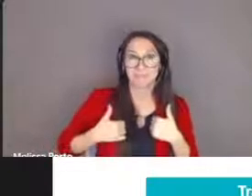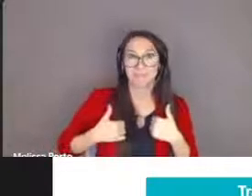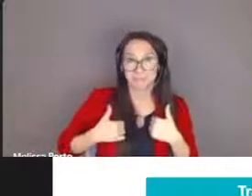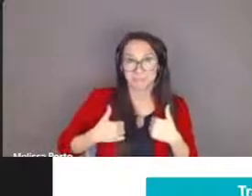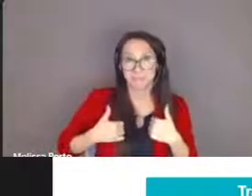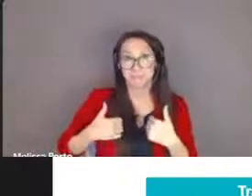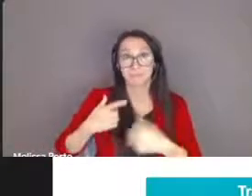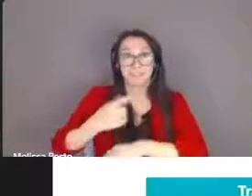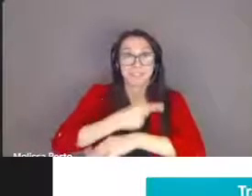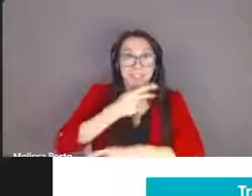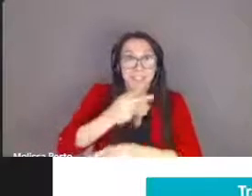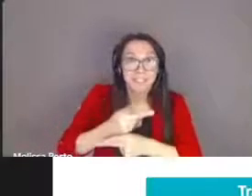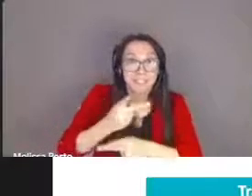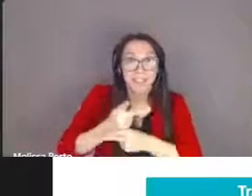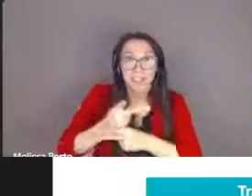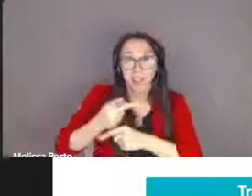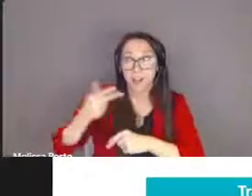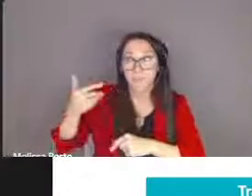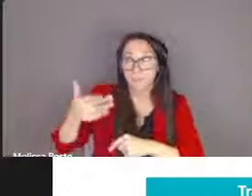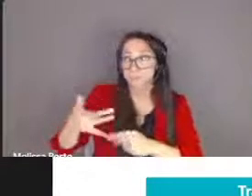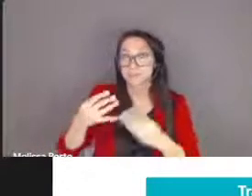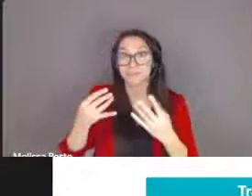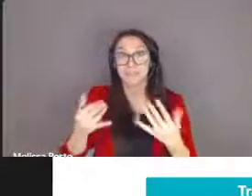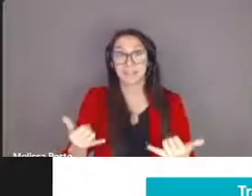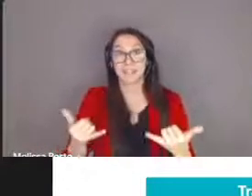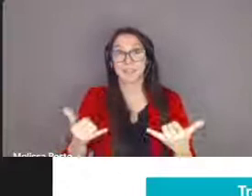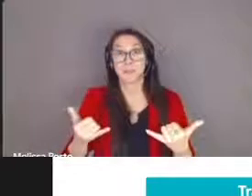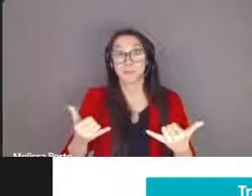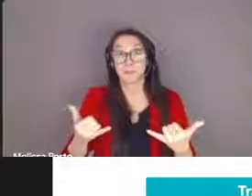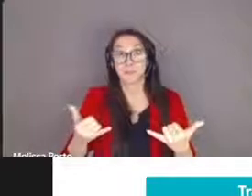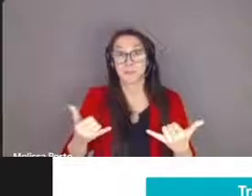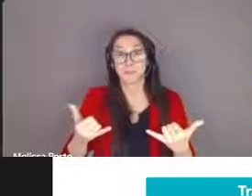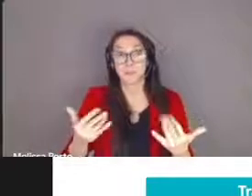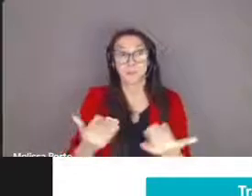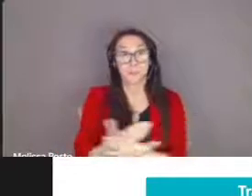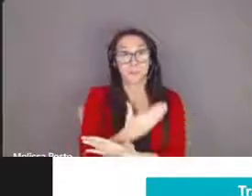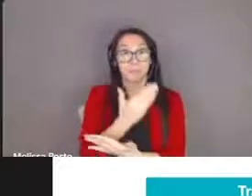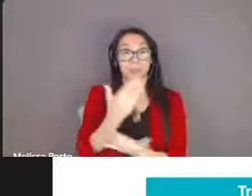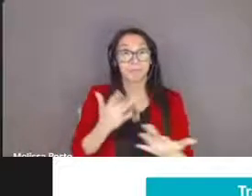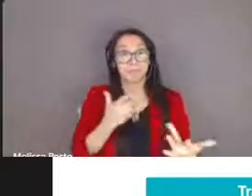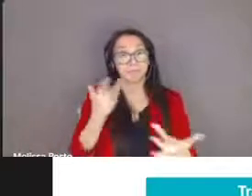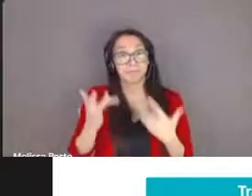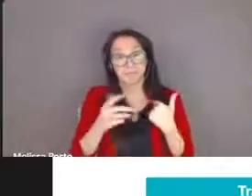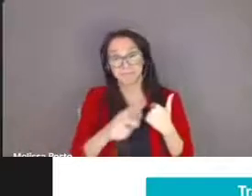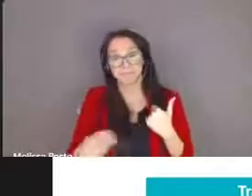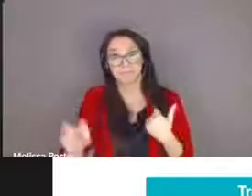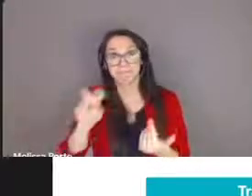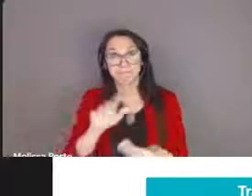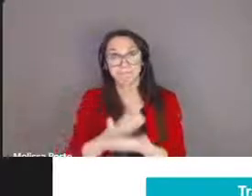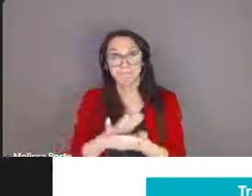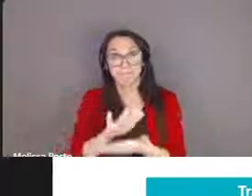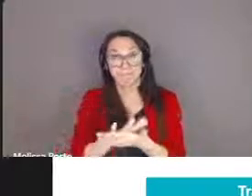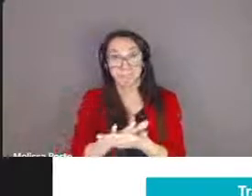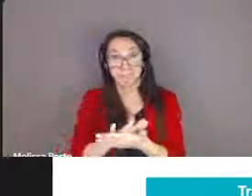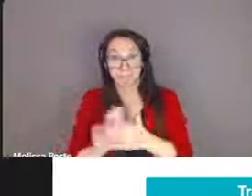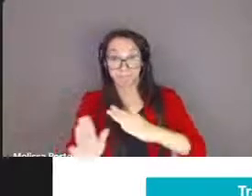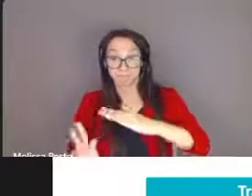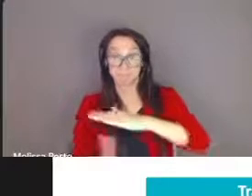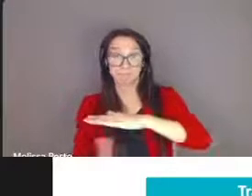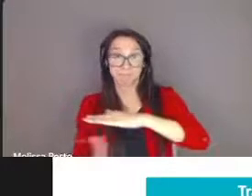and so on and now a new journey is beginning here and so as it starts here your child entering into kindergarten